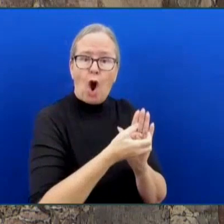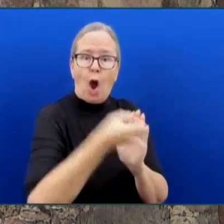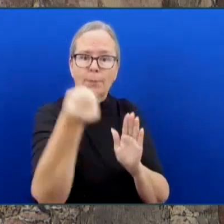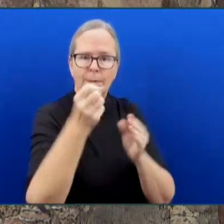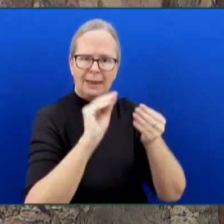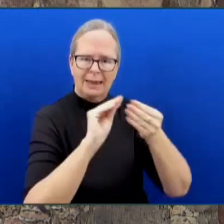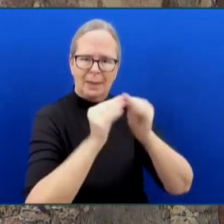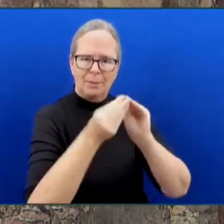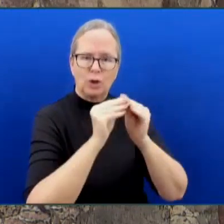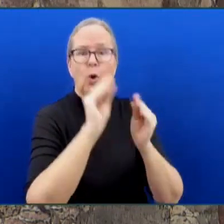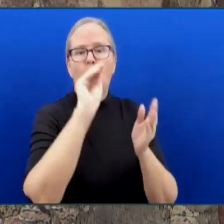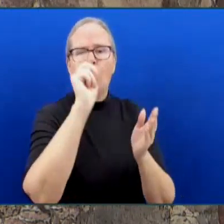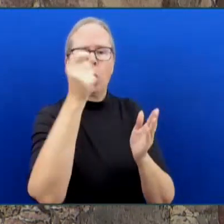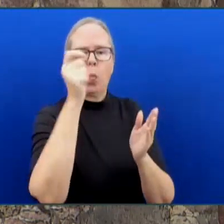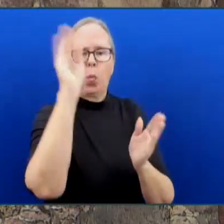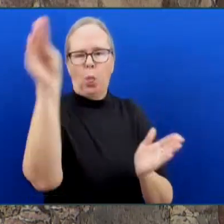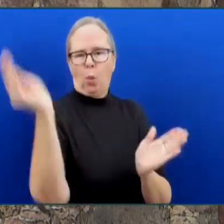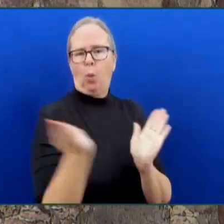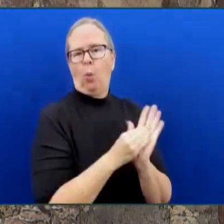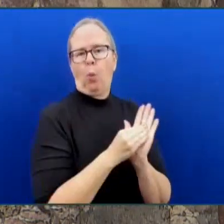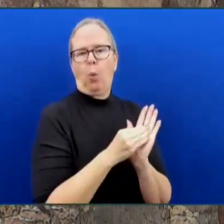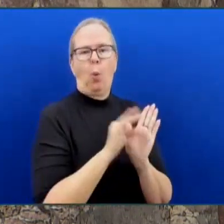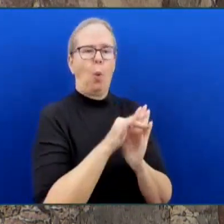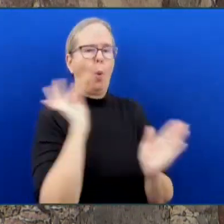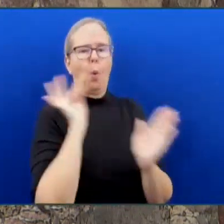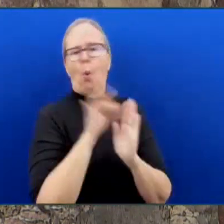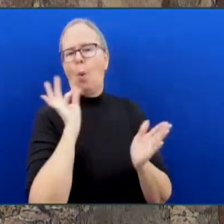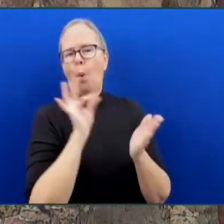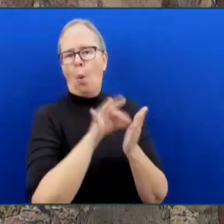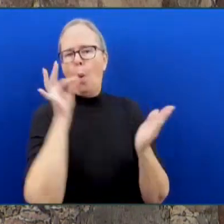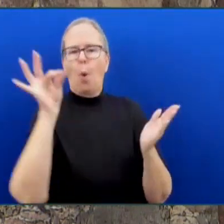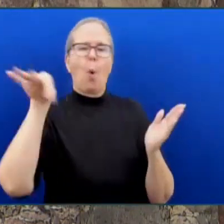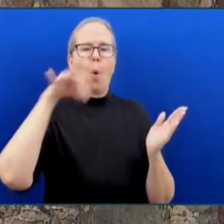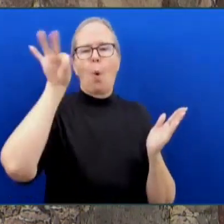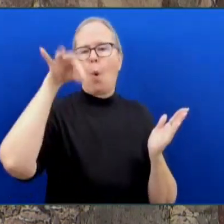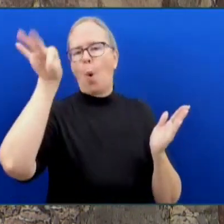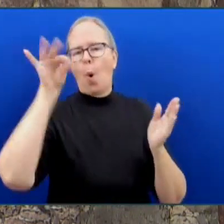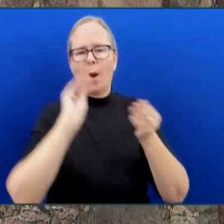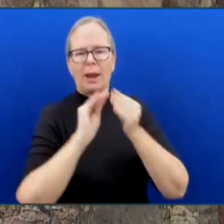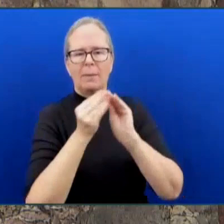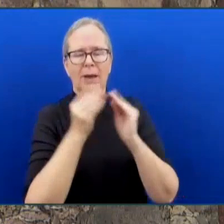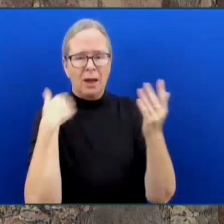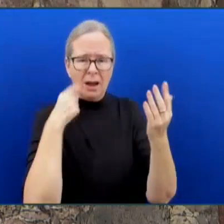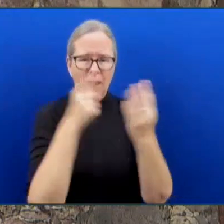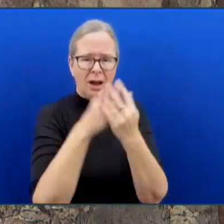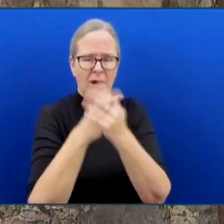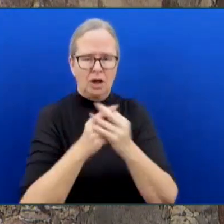That has been refuted by other economists. Mr. let's hear the answer, please.